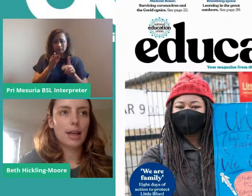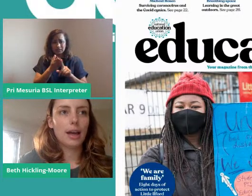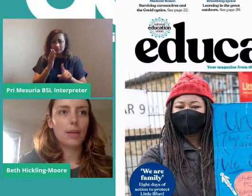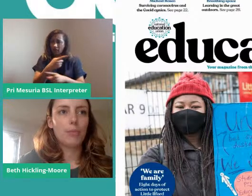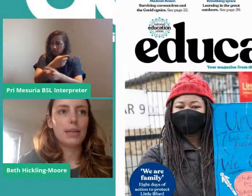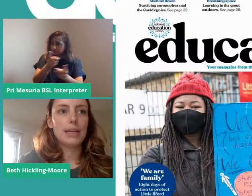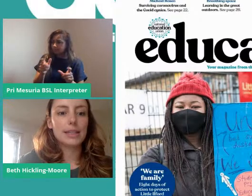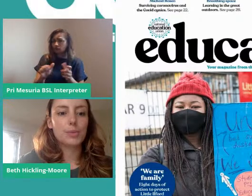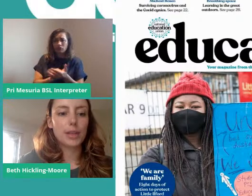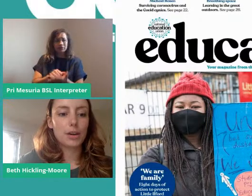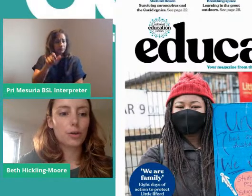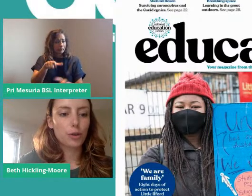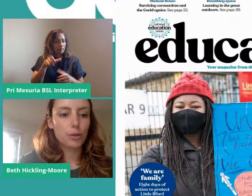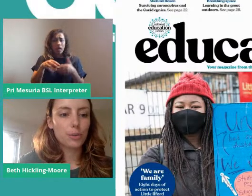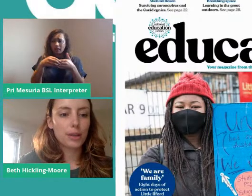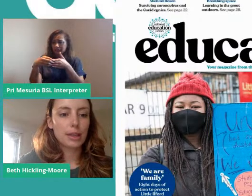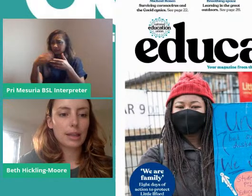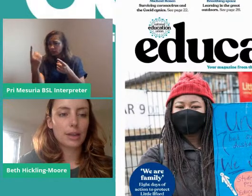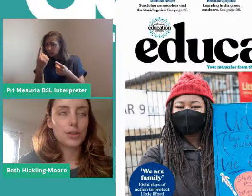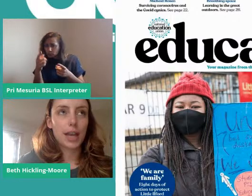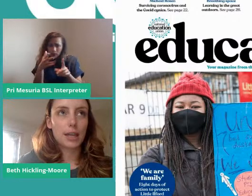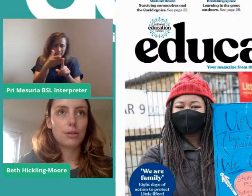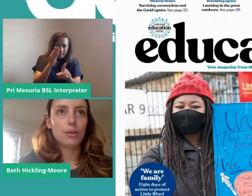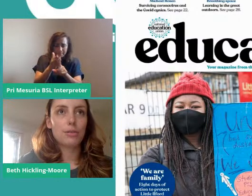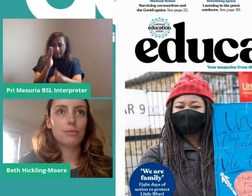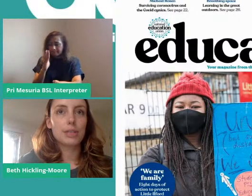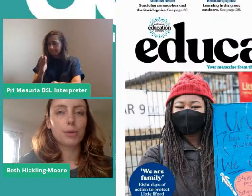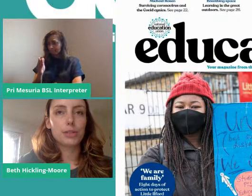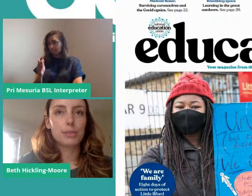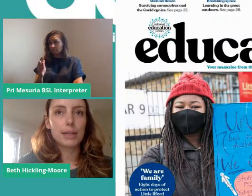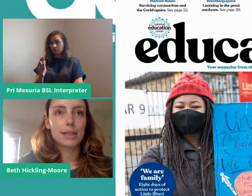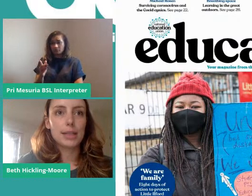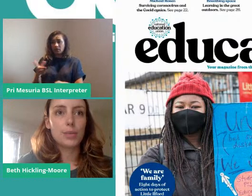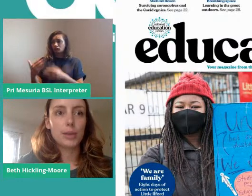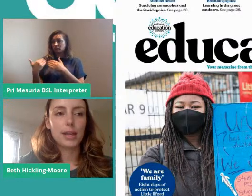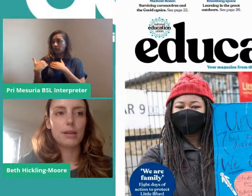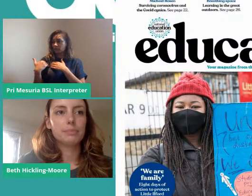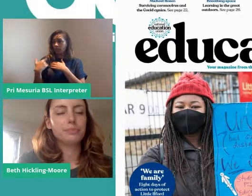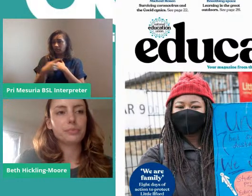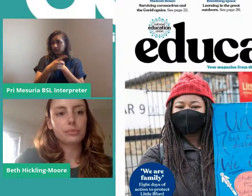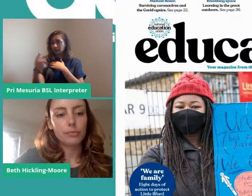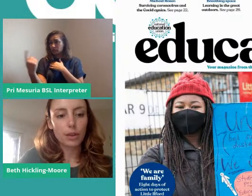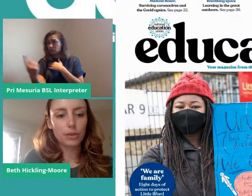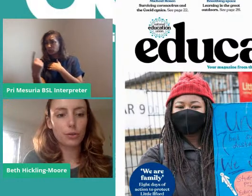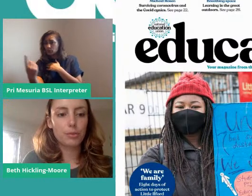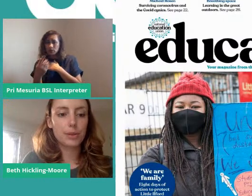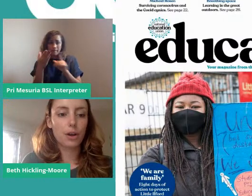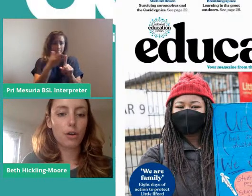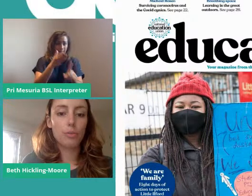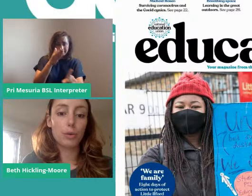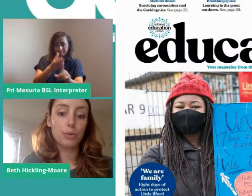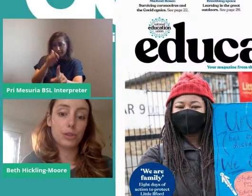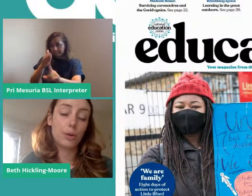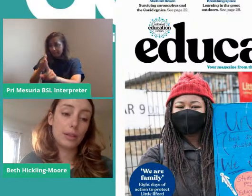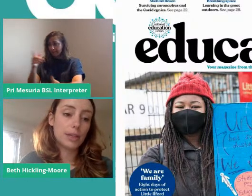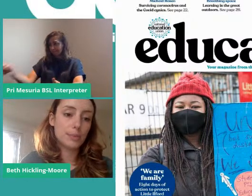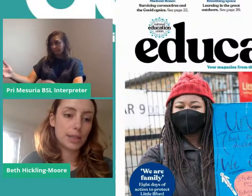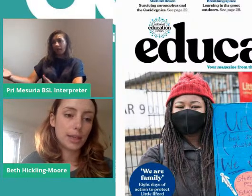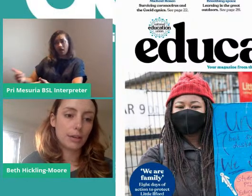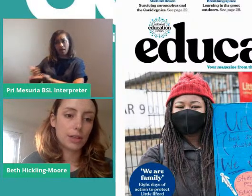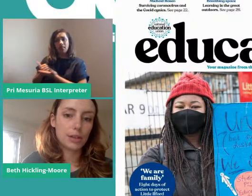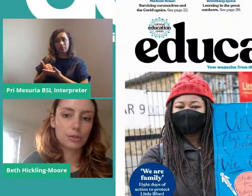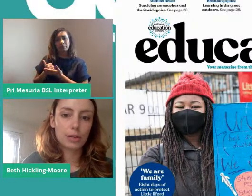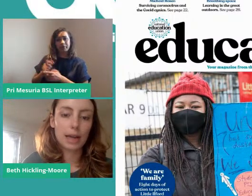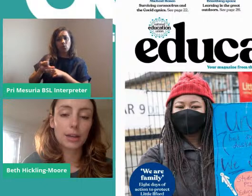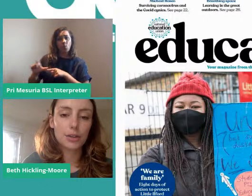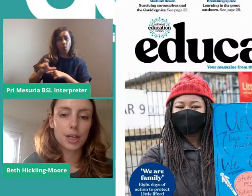leaders within our group that could take responsibilities within the group as a whole, but also in this